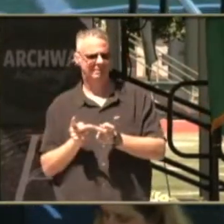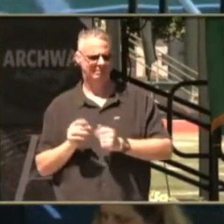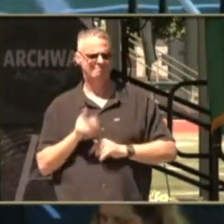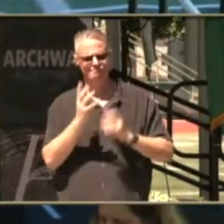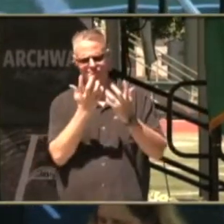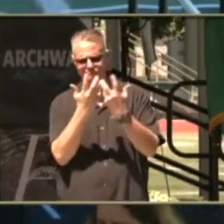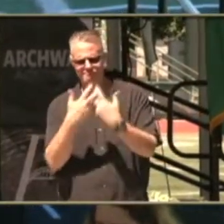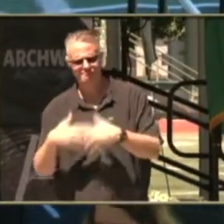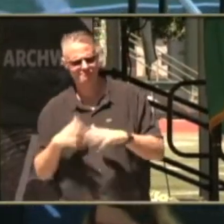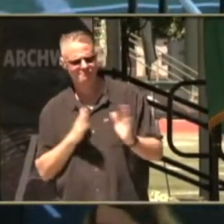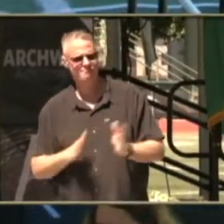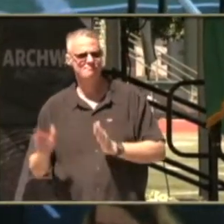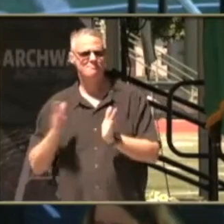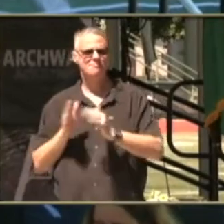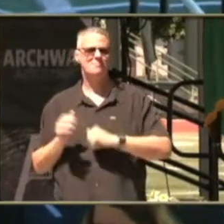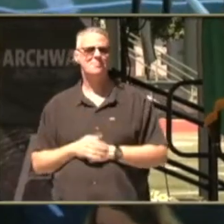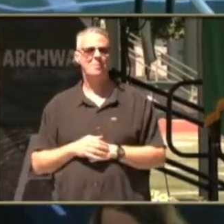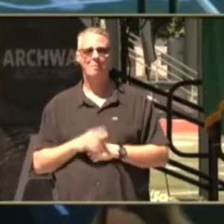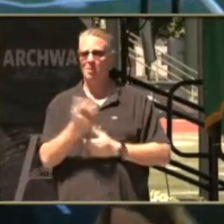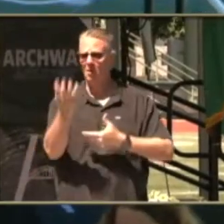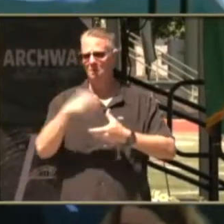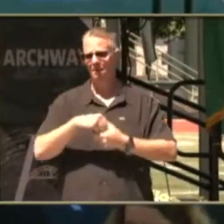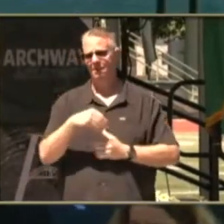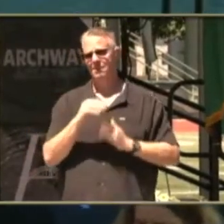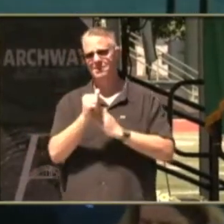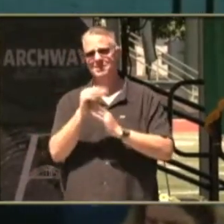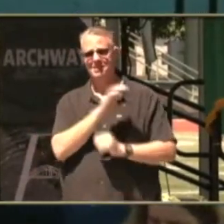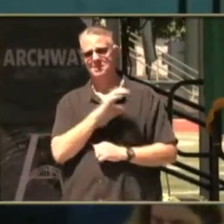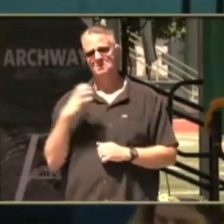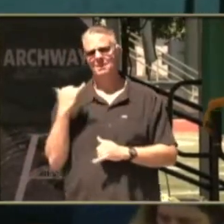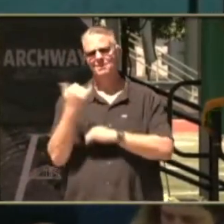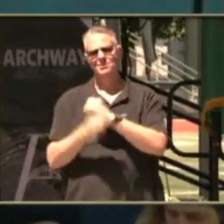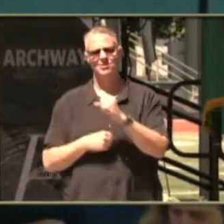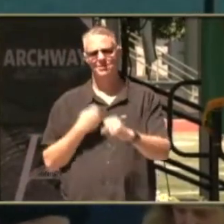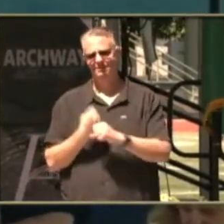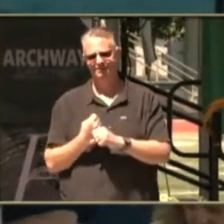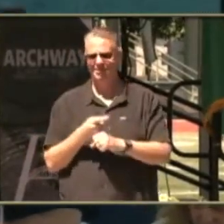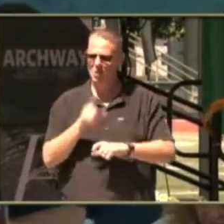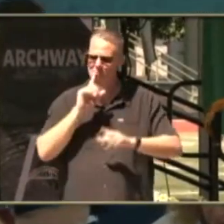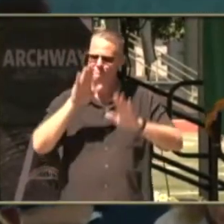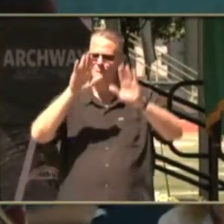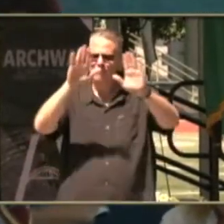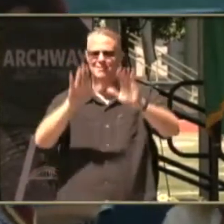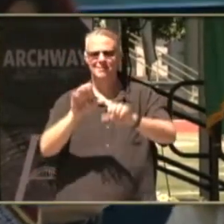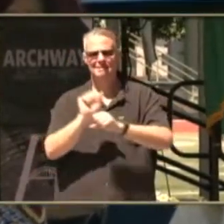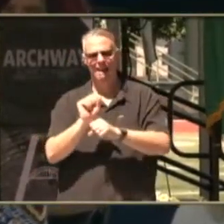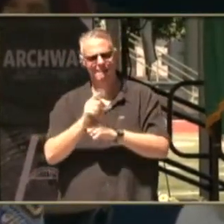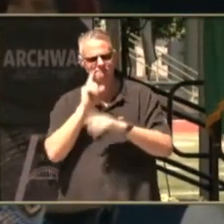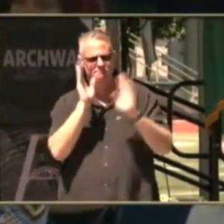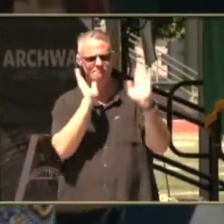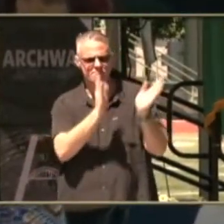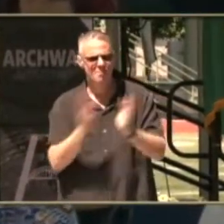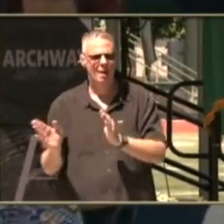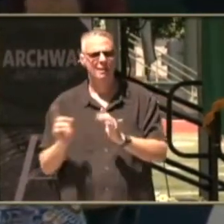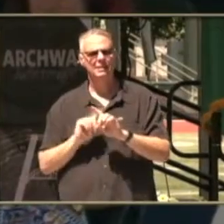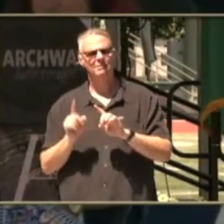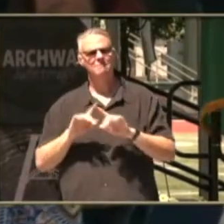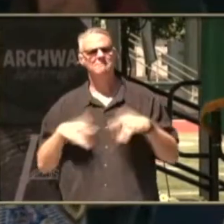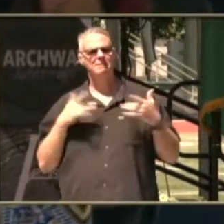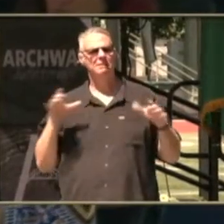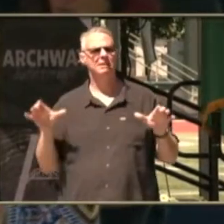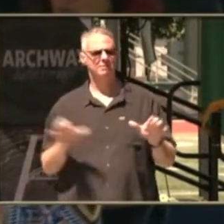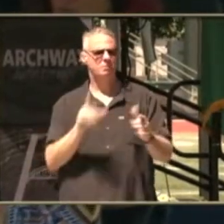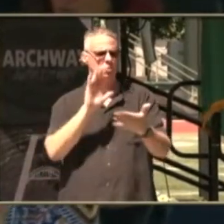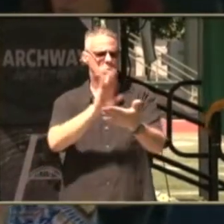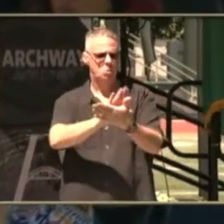you've also been a part of our leadership committee this year and you've done a fabulous job with that of organizing different activities for the school